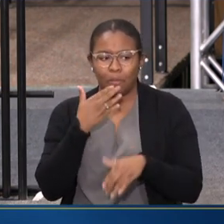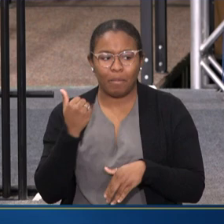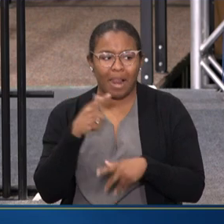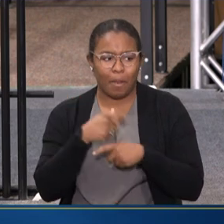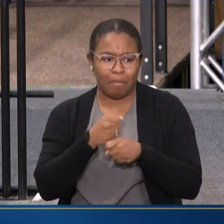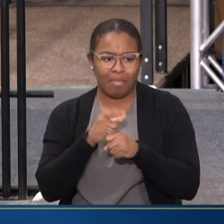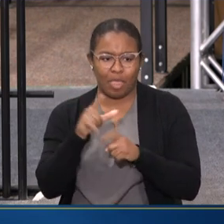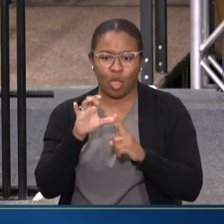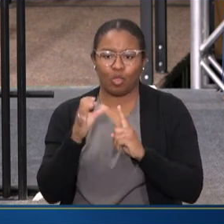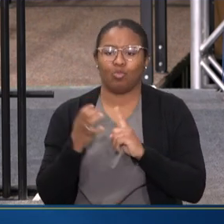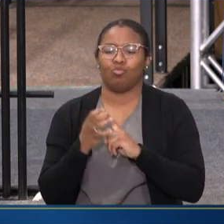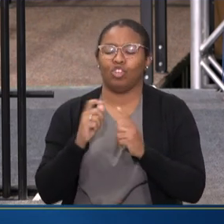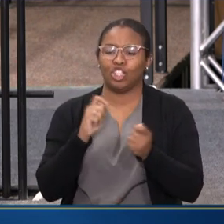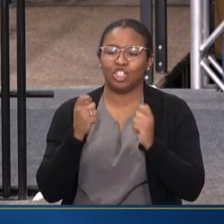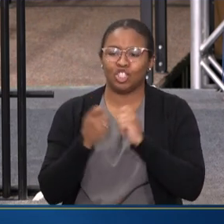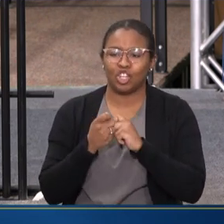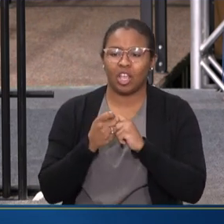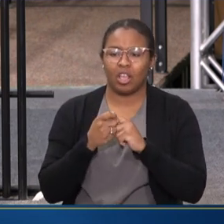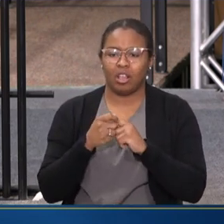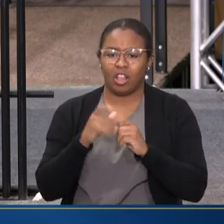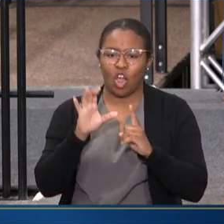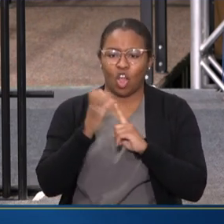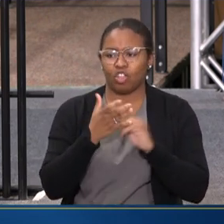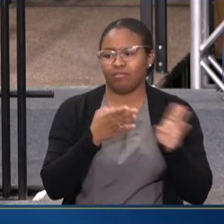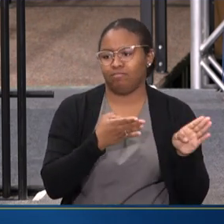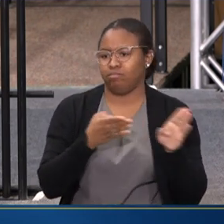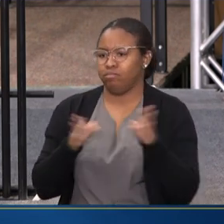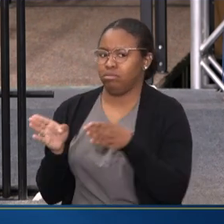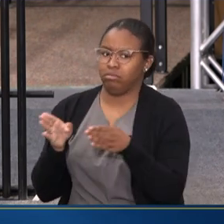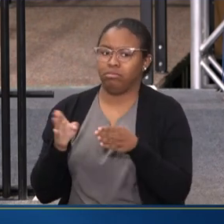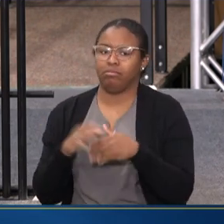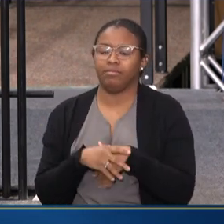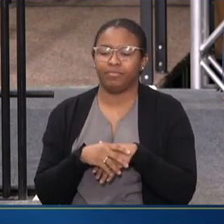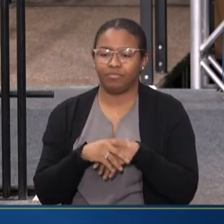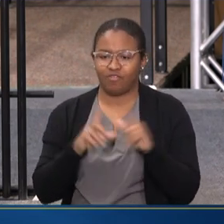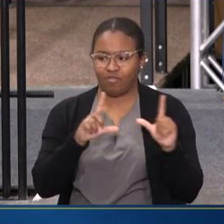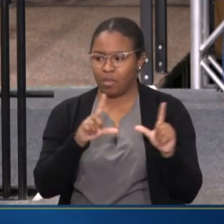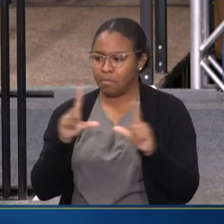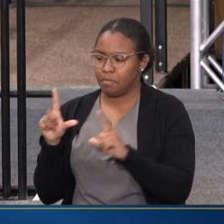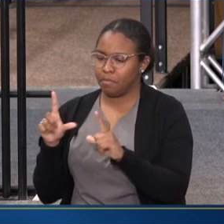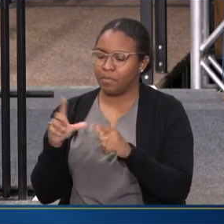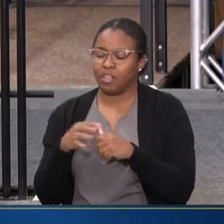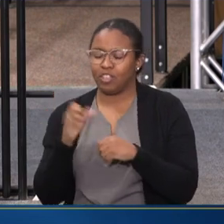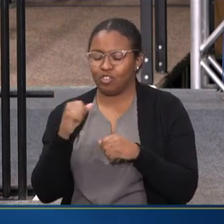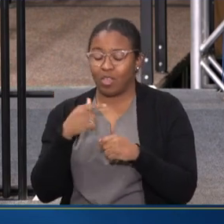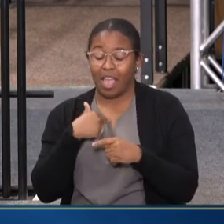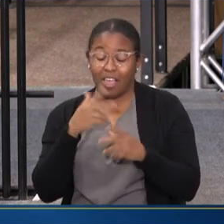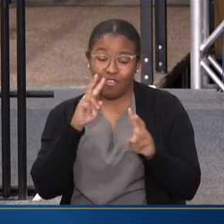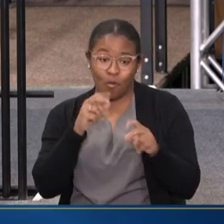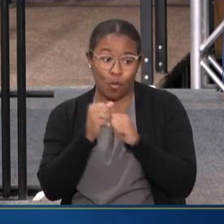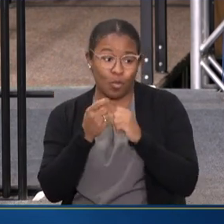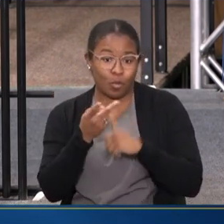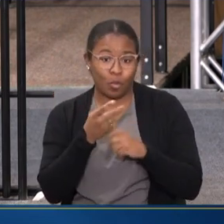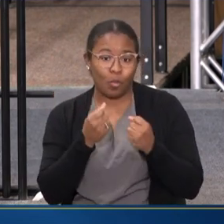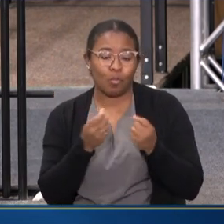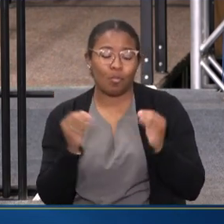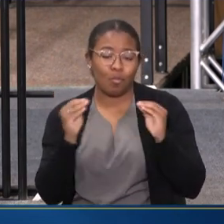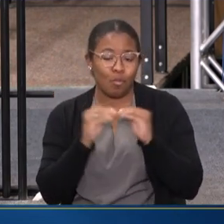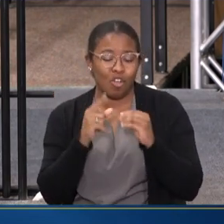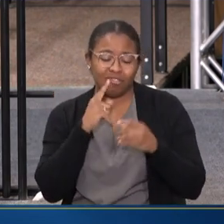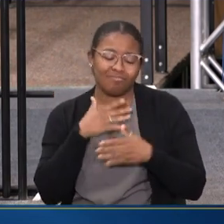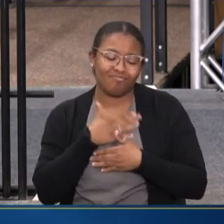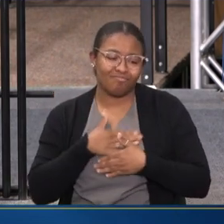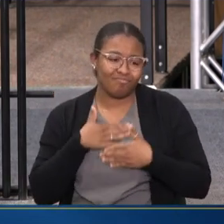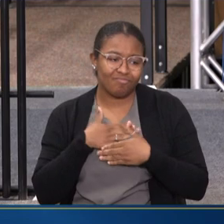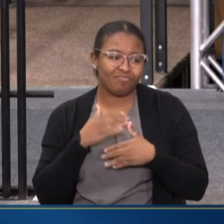create that culture change, that culture shift. And, you know, look forward to working with you all more. It has been a pleasure